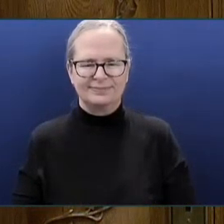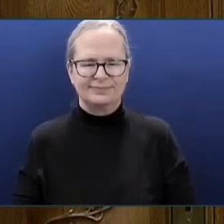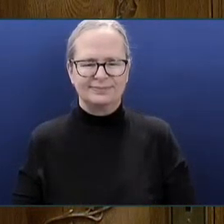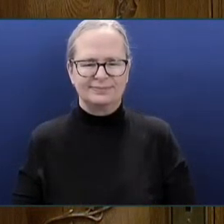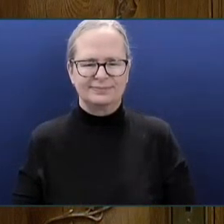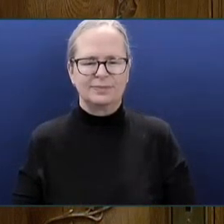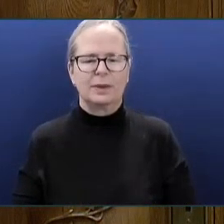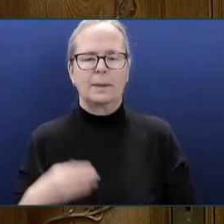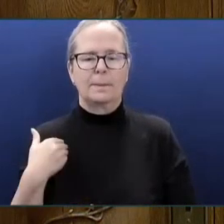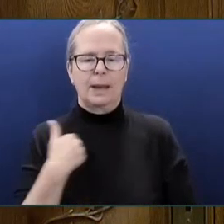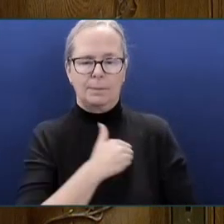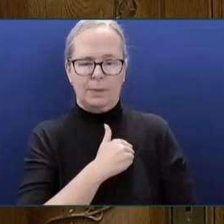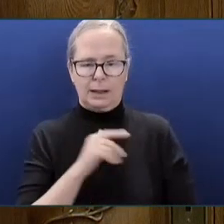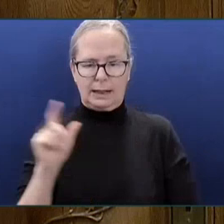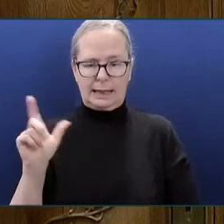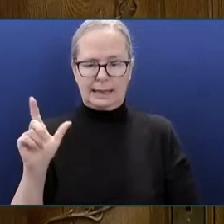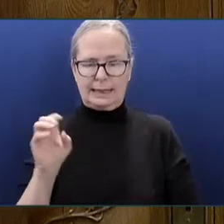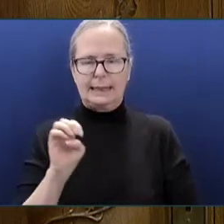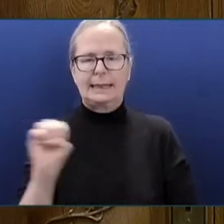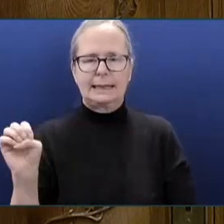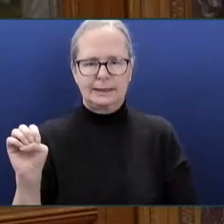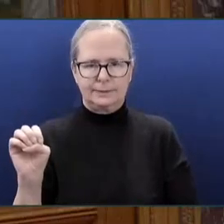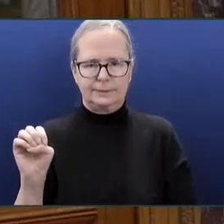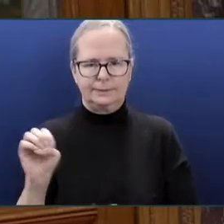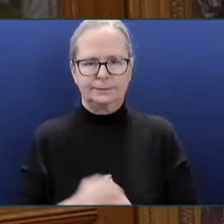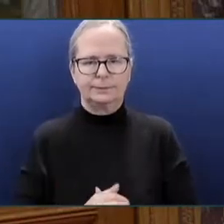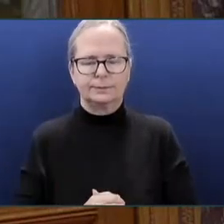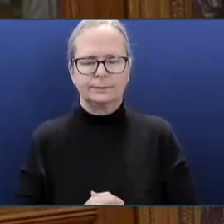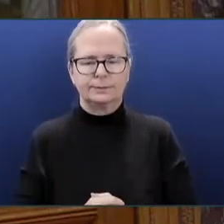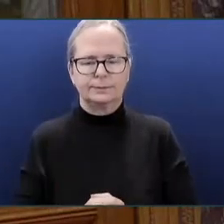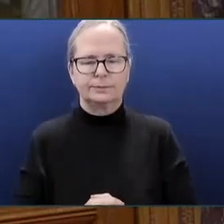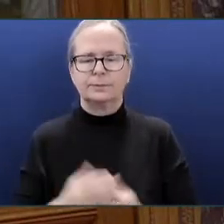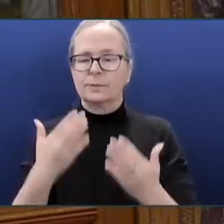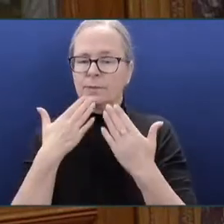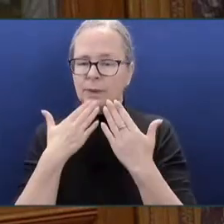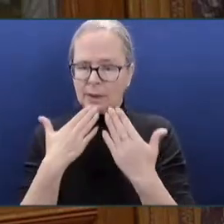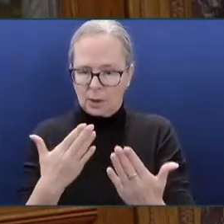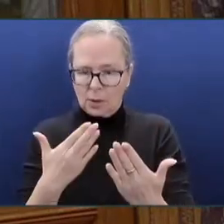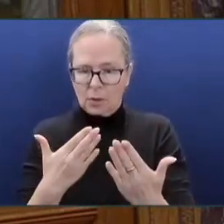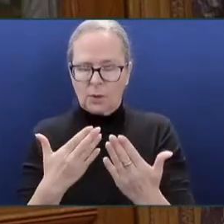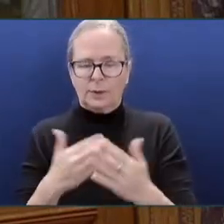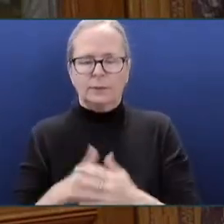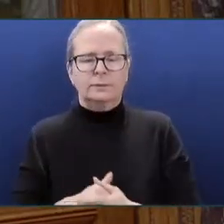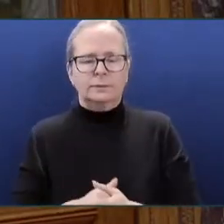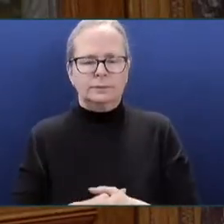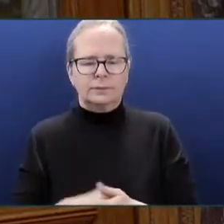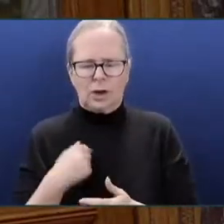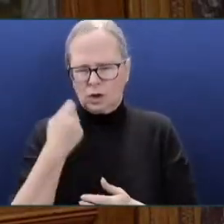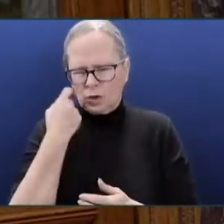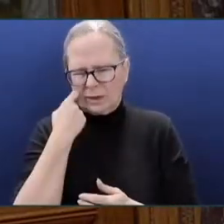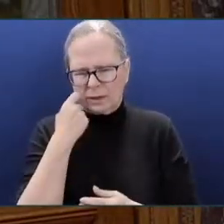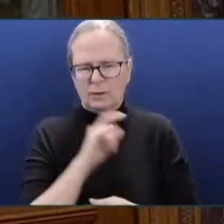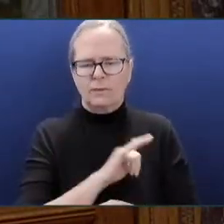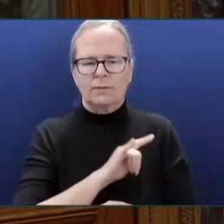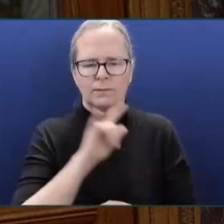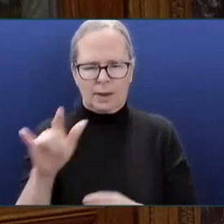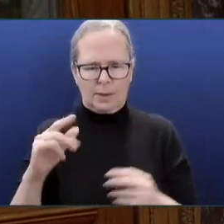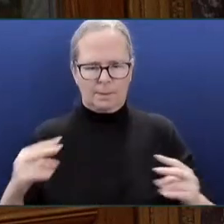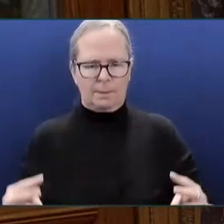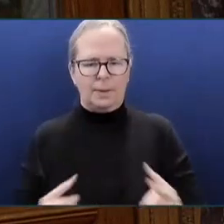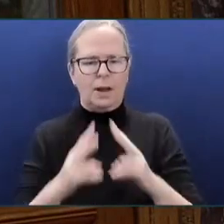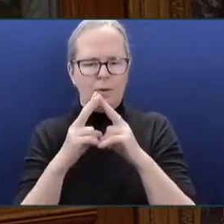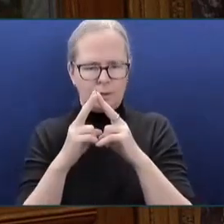It was an honour to travel to Paris, France last week to be part of a panel at the Organization for Economic